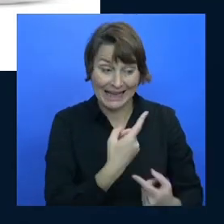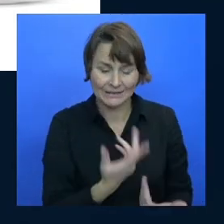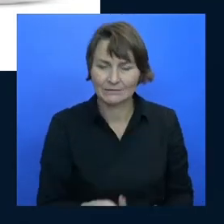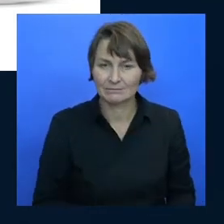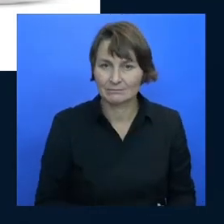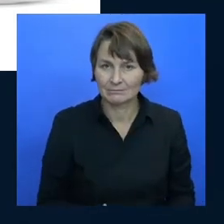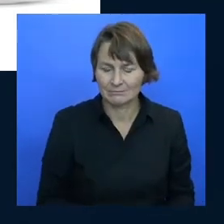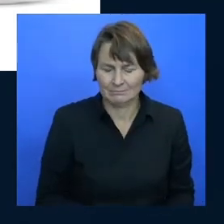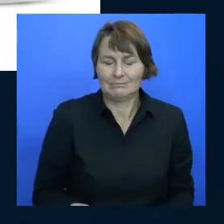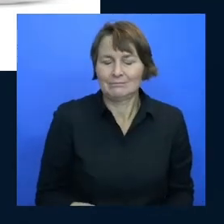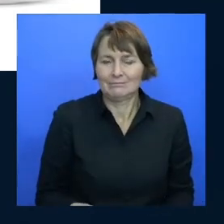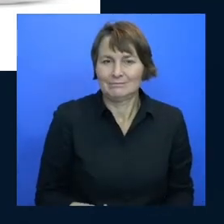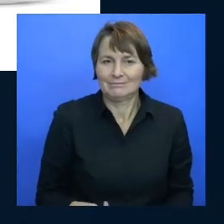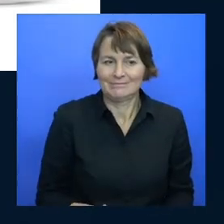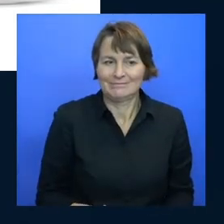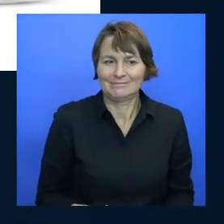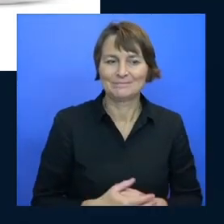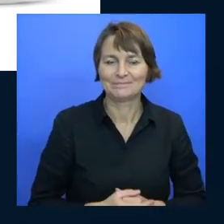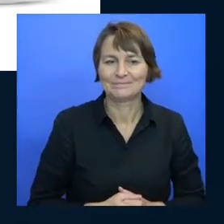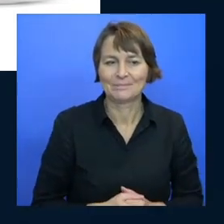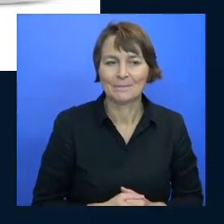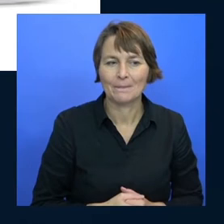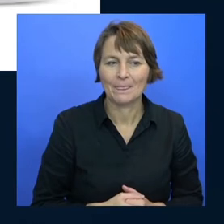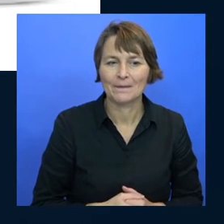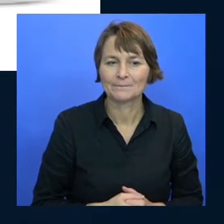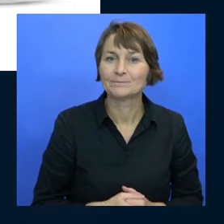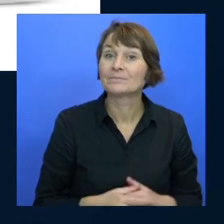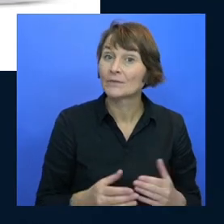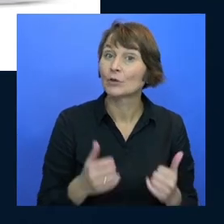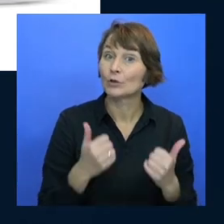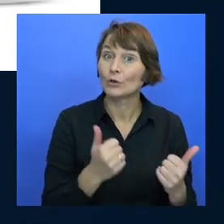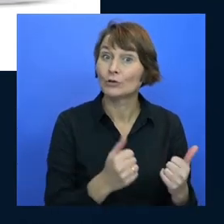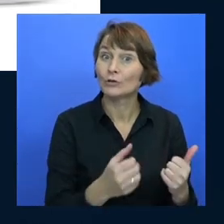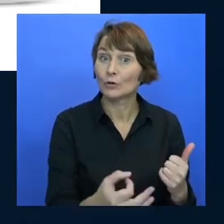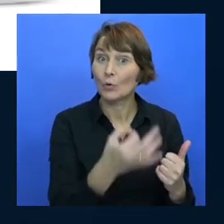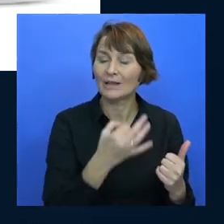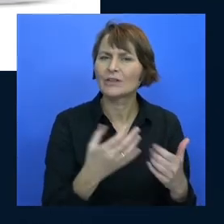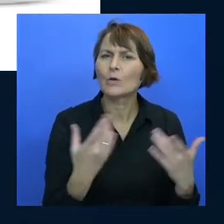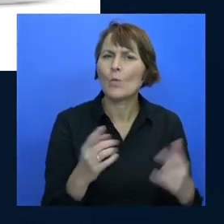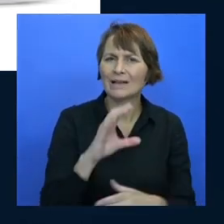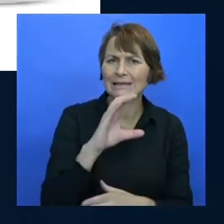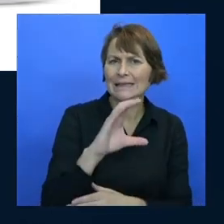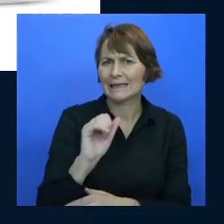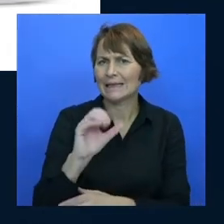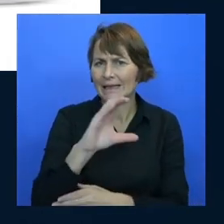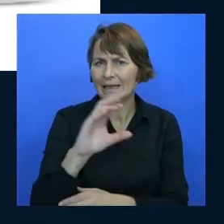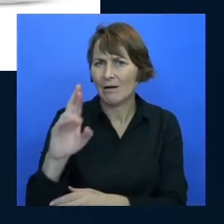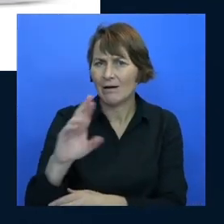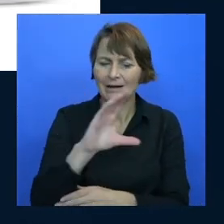that's a great question that's a great question what is a carriage do you know what a carriage is my friend